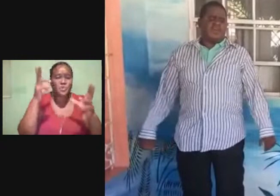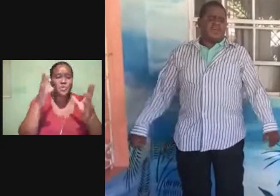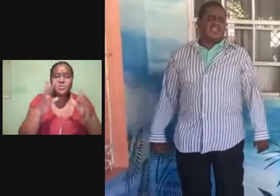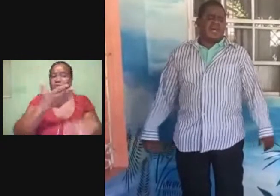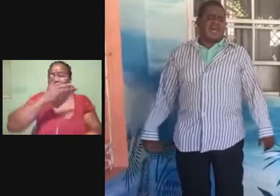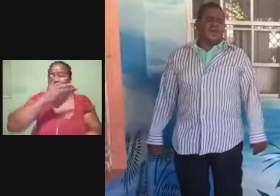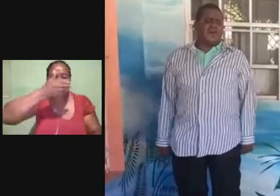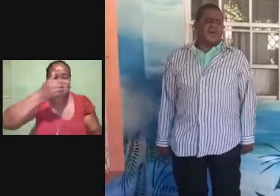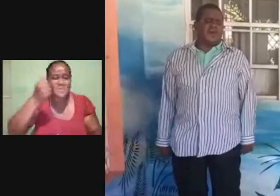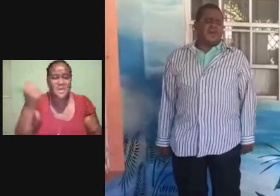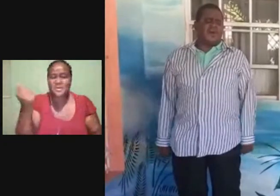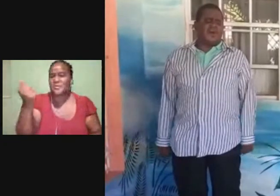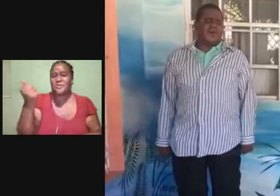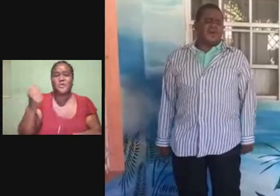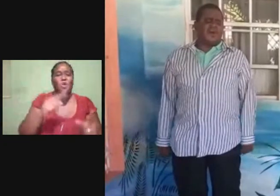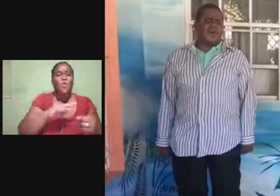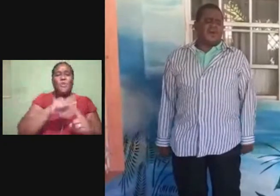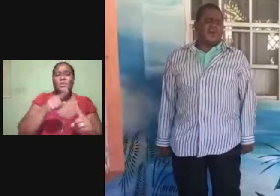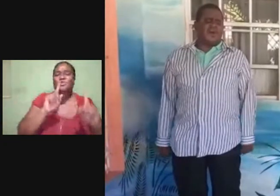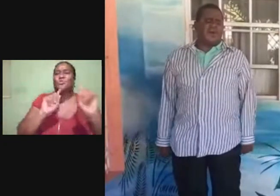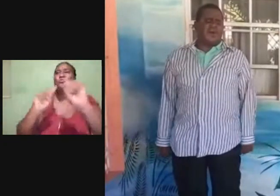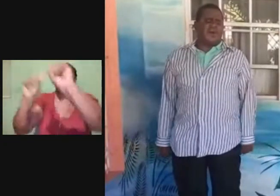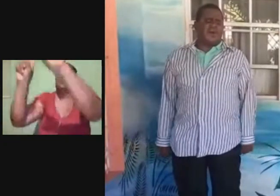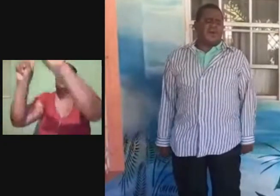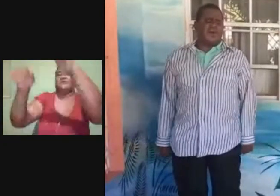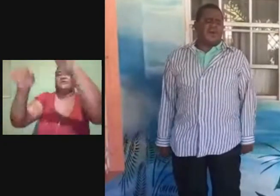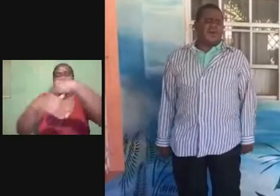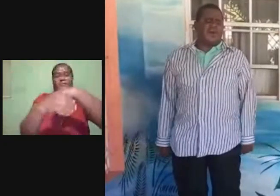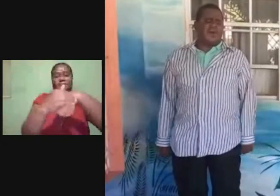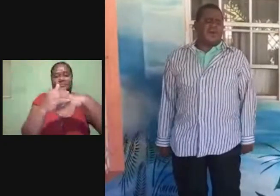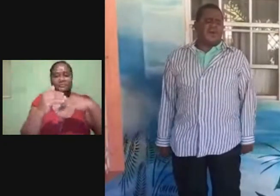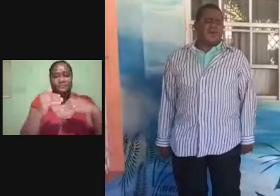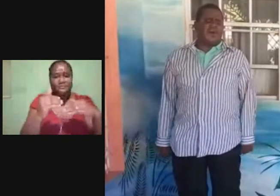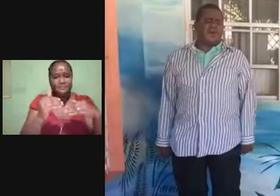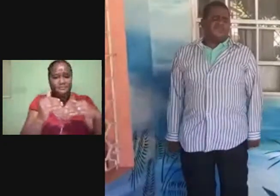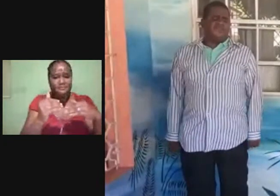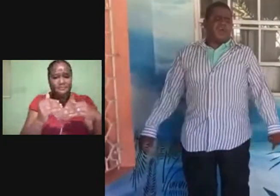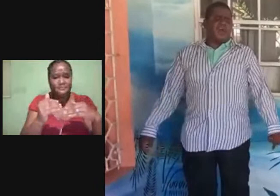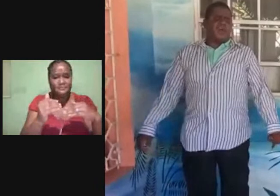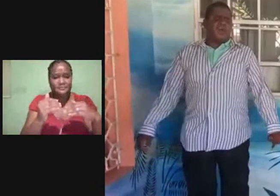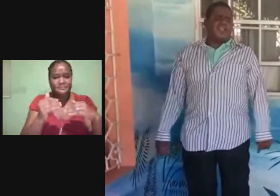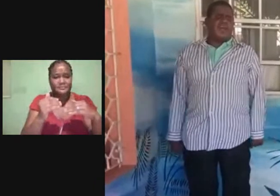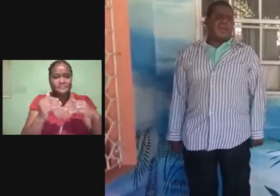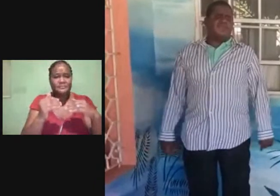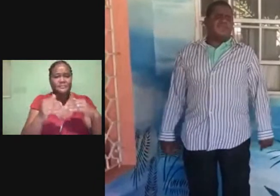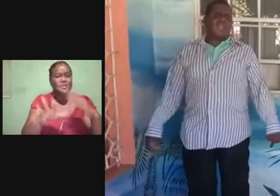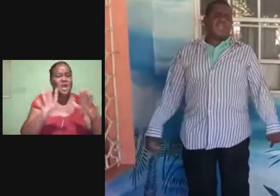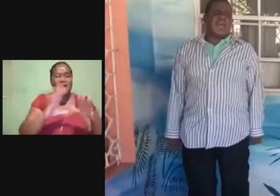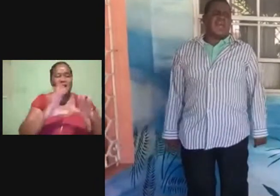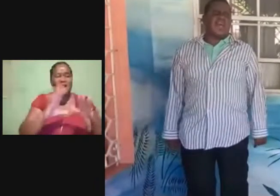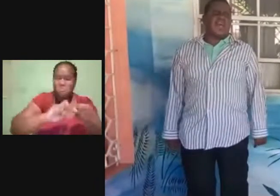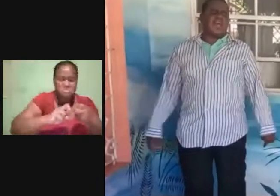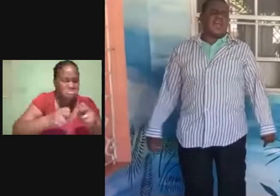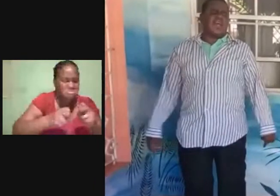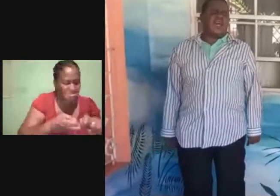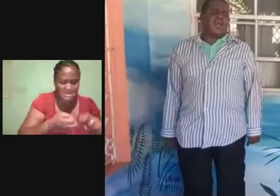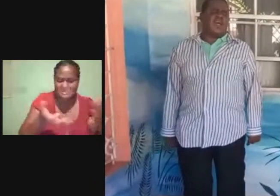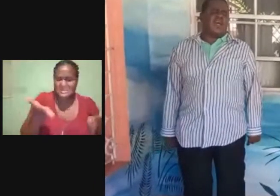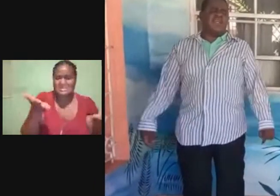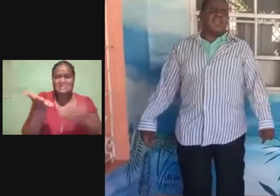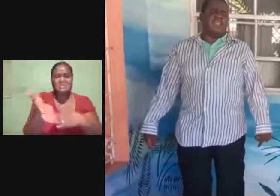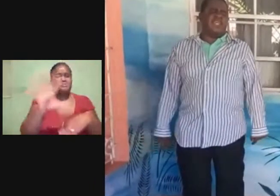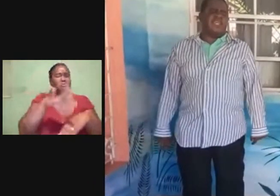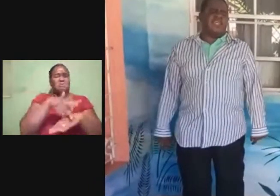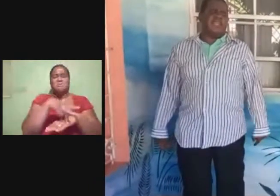it after all It will all these climn